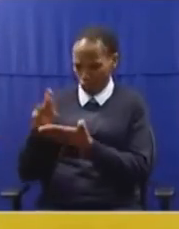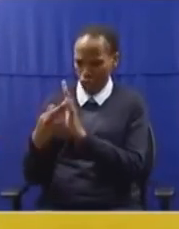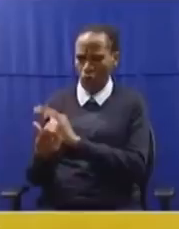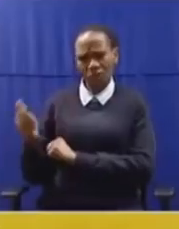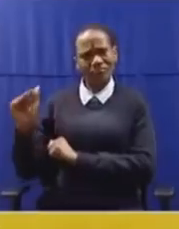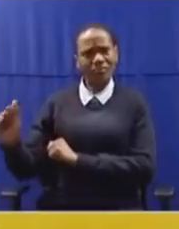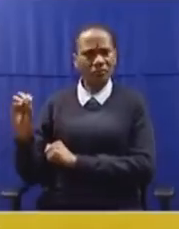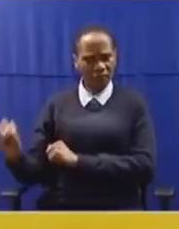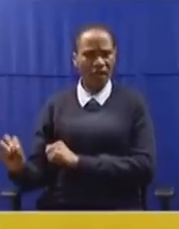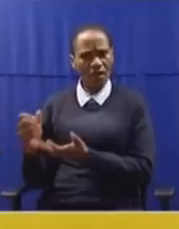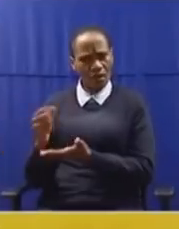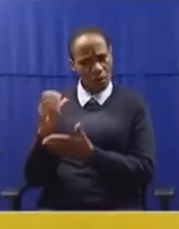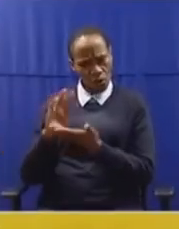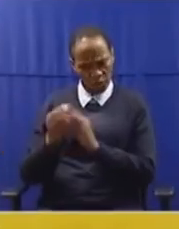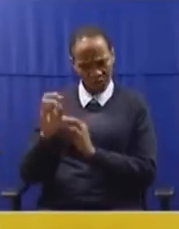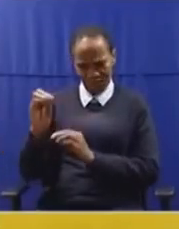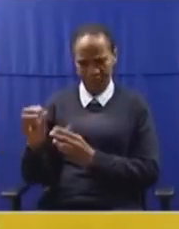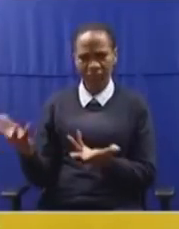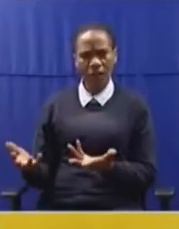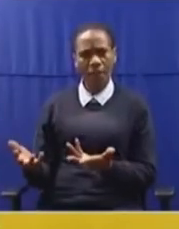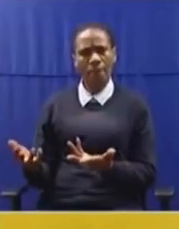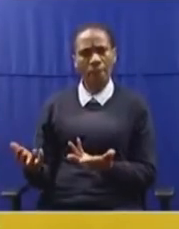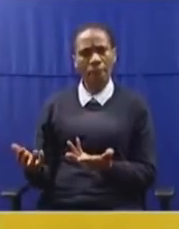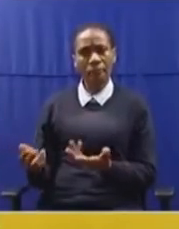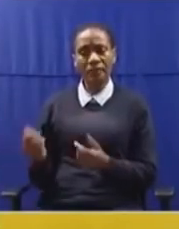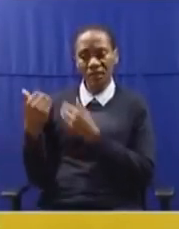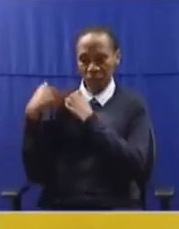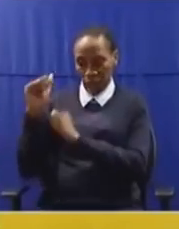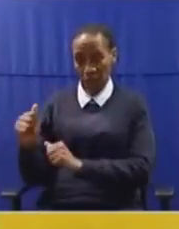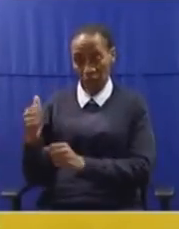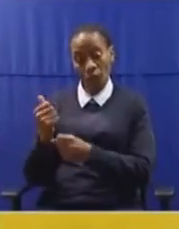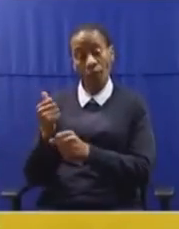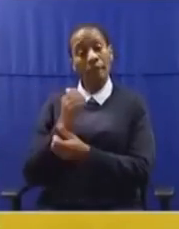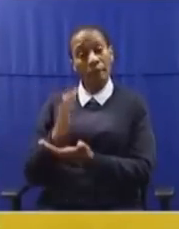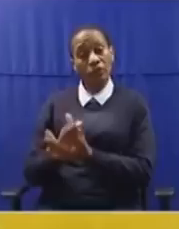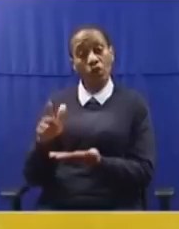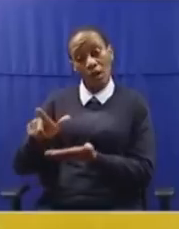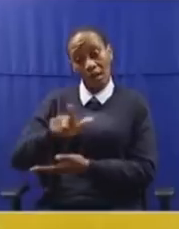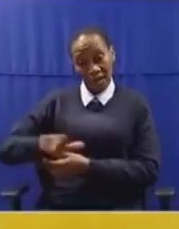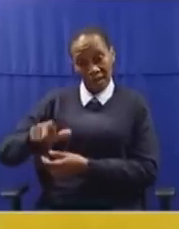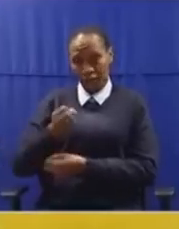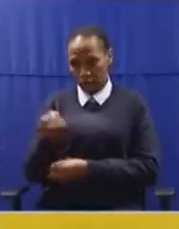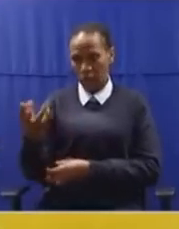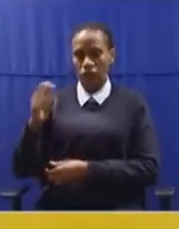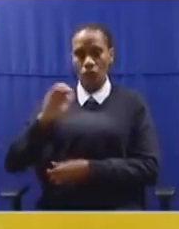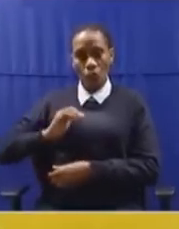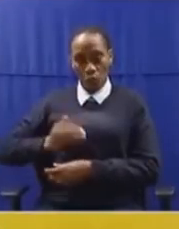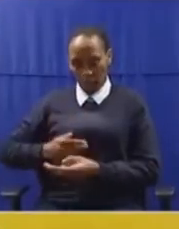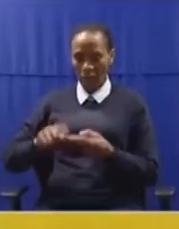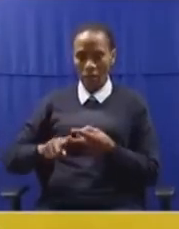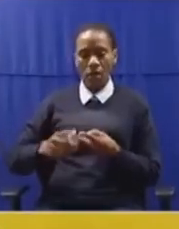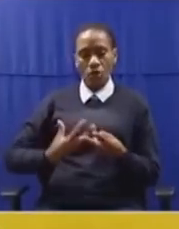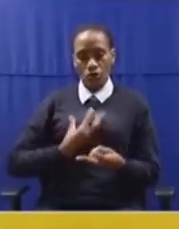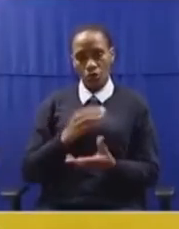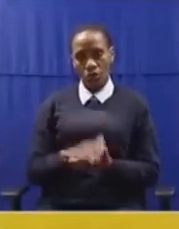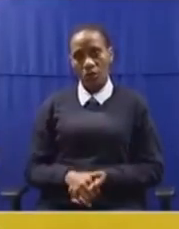play in our communities, including the process to allocate land to all people, in particular women and the youth. I am repeating this for the second time.